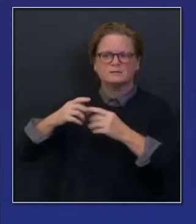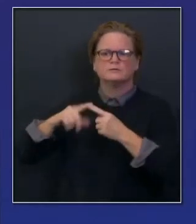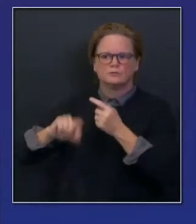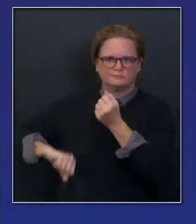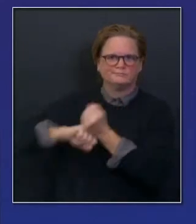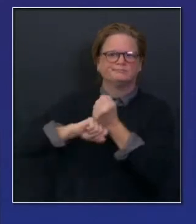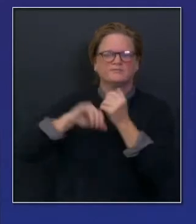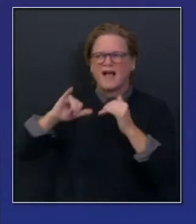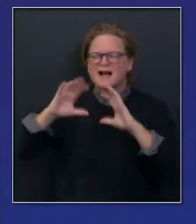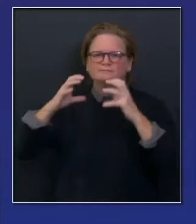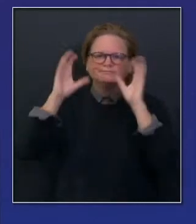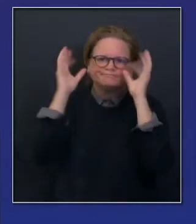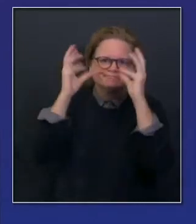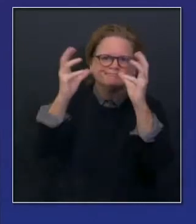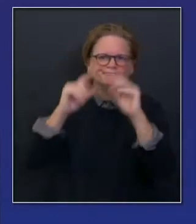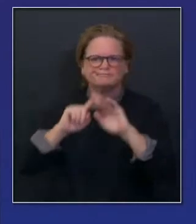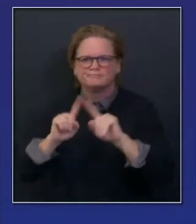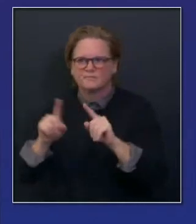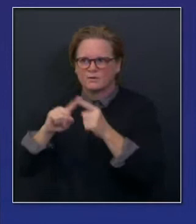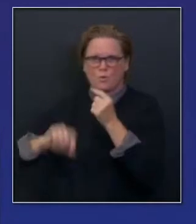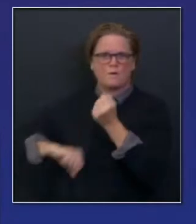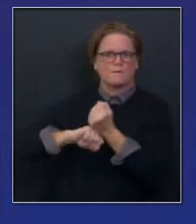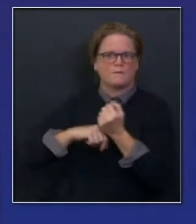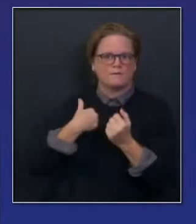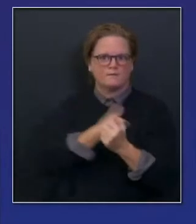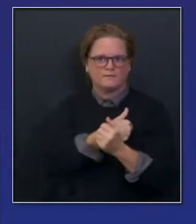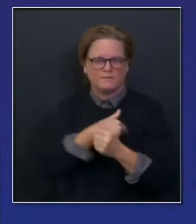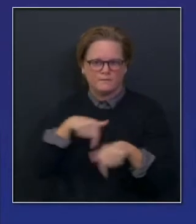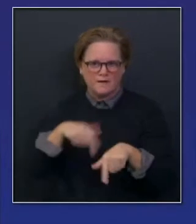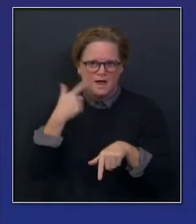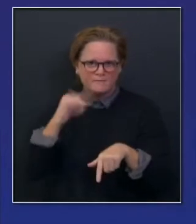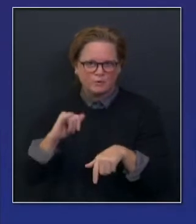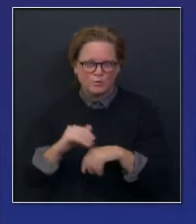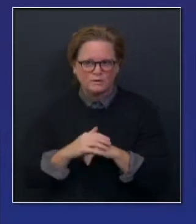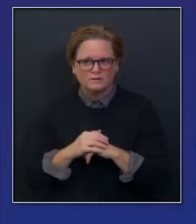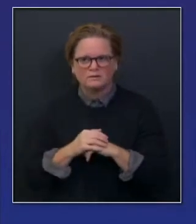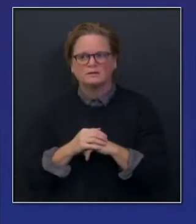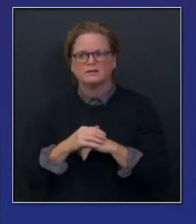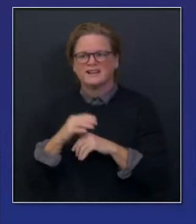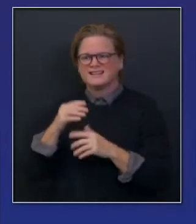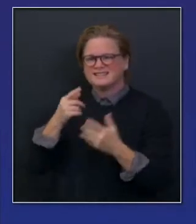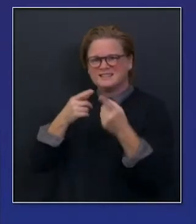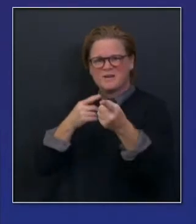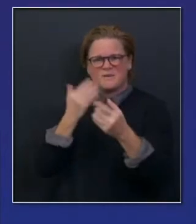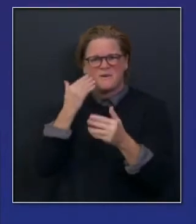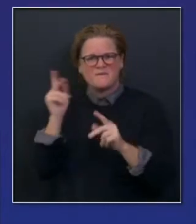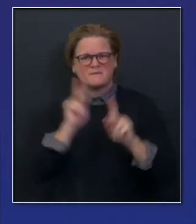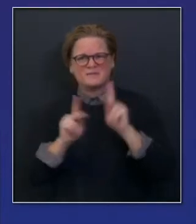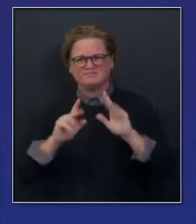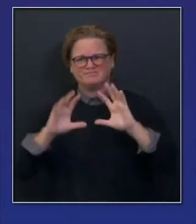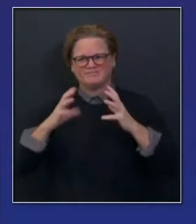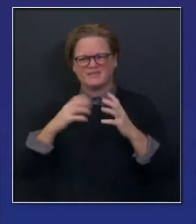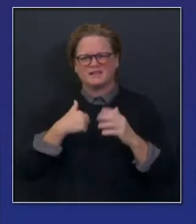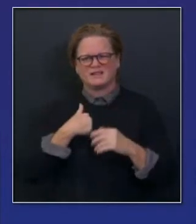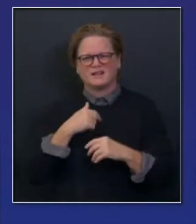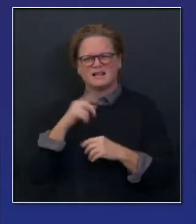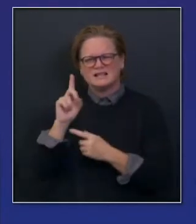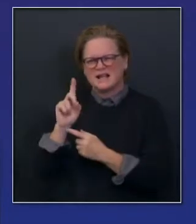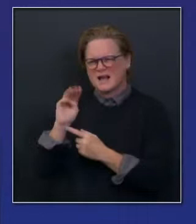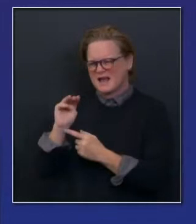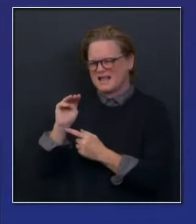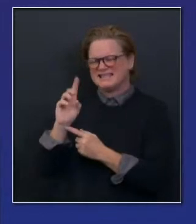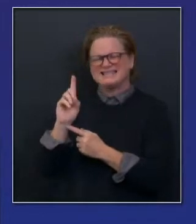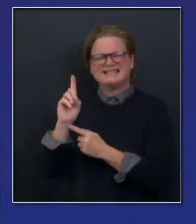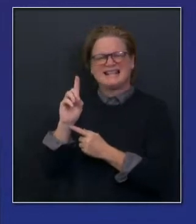our DMAT, the disaster management. You're familiar with this, DMAT teams from the beginning of this pandemic, also